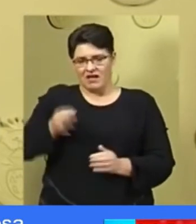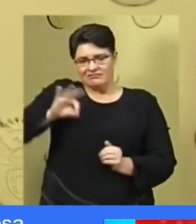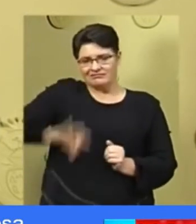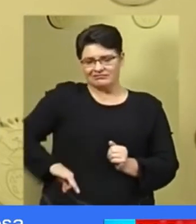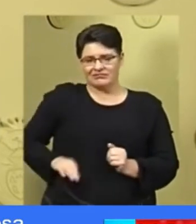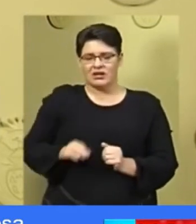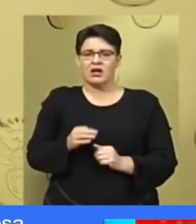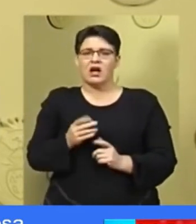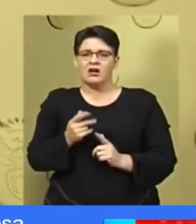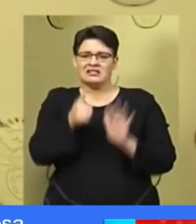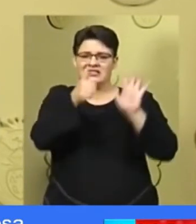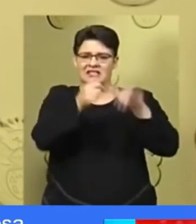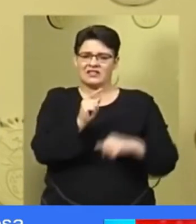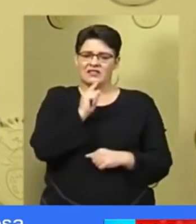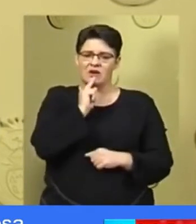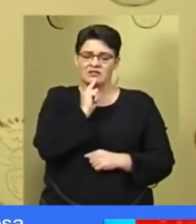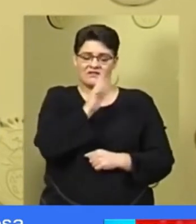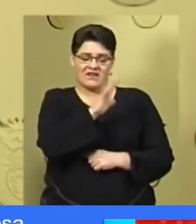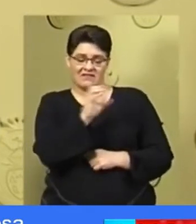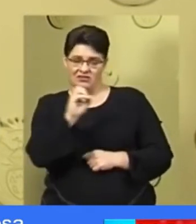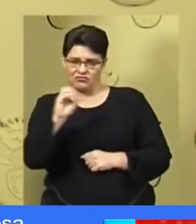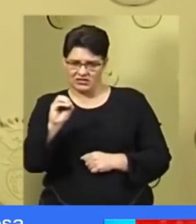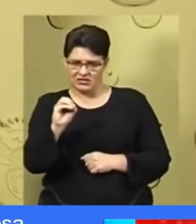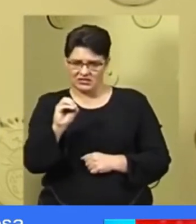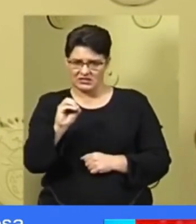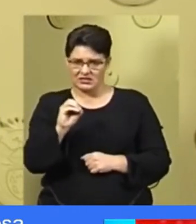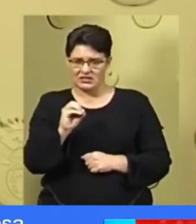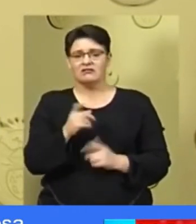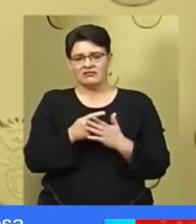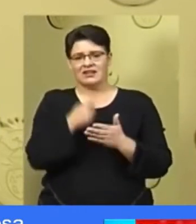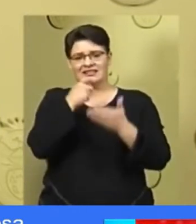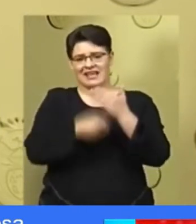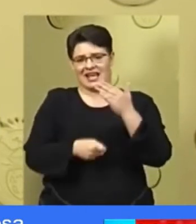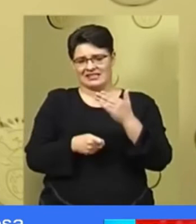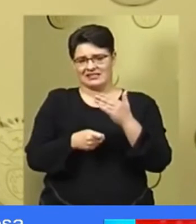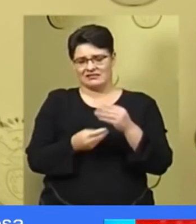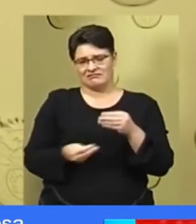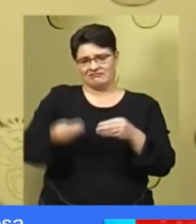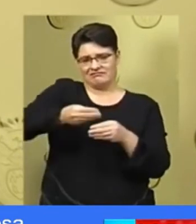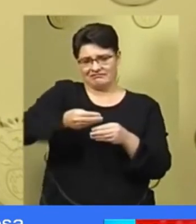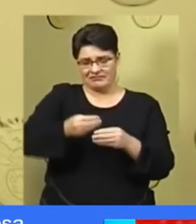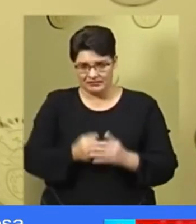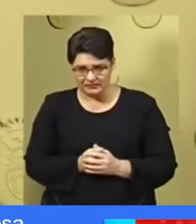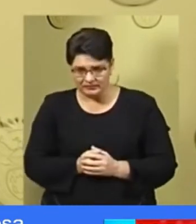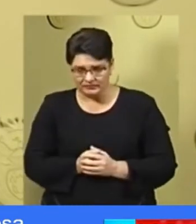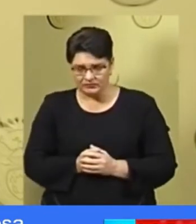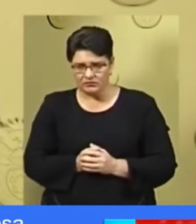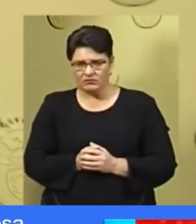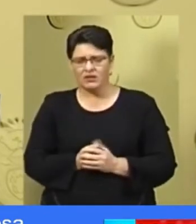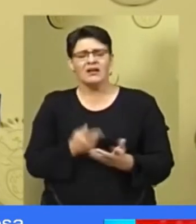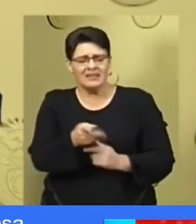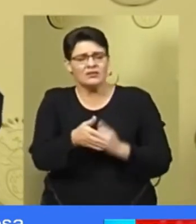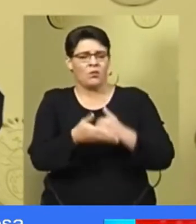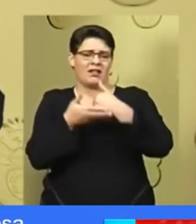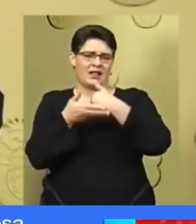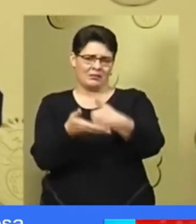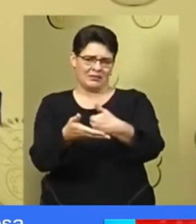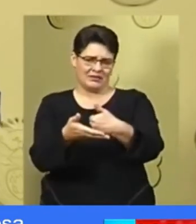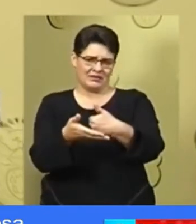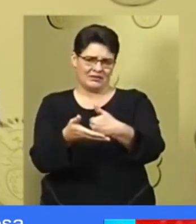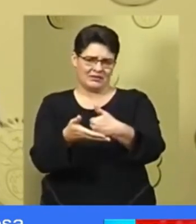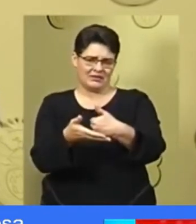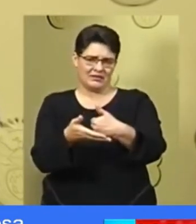between 6,500 under the employee tax incentive. This will help